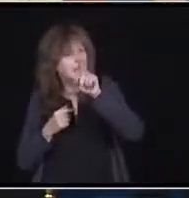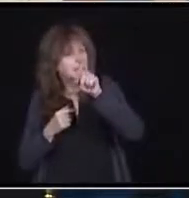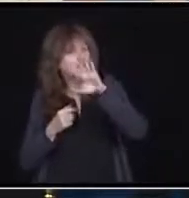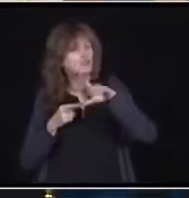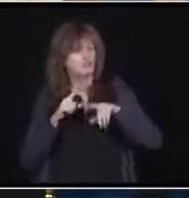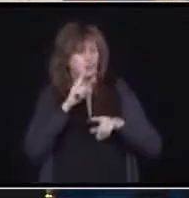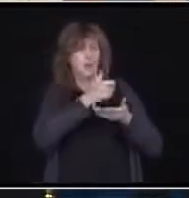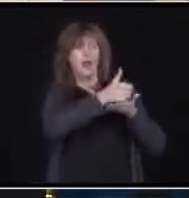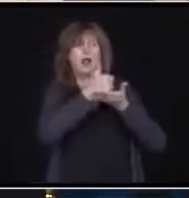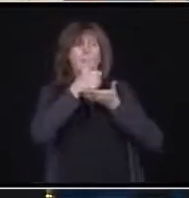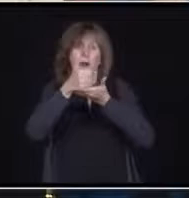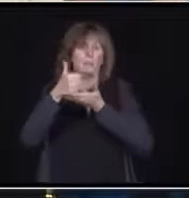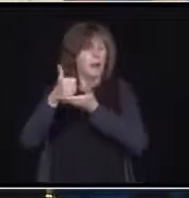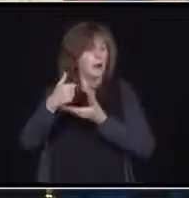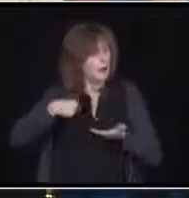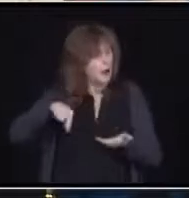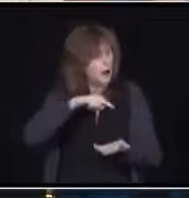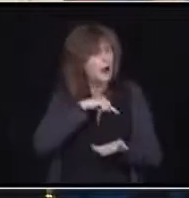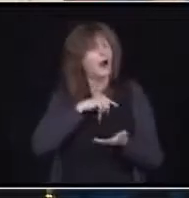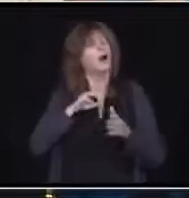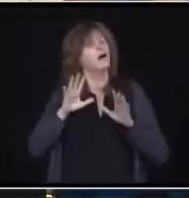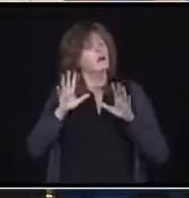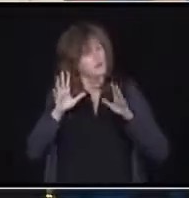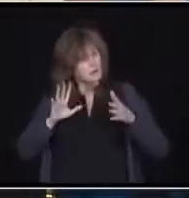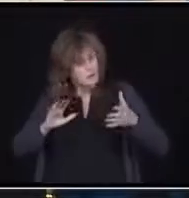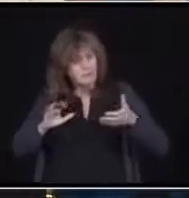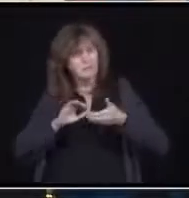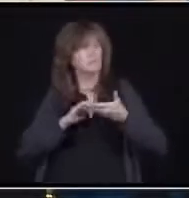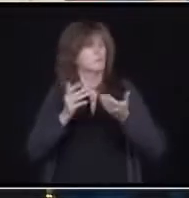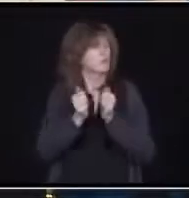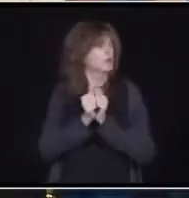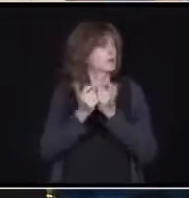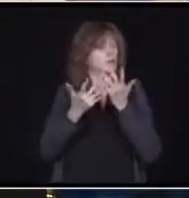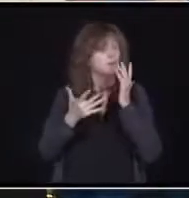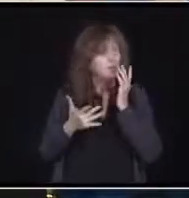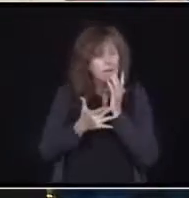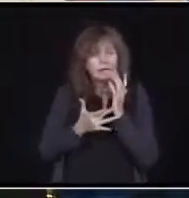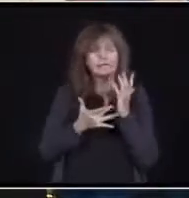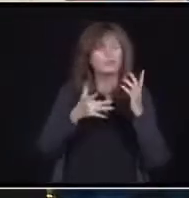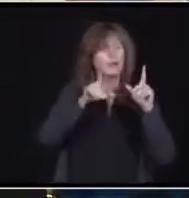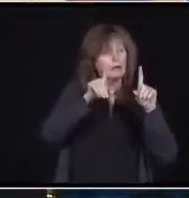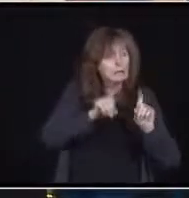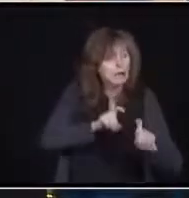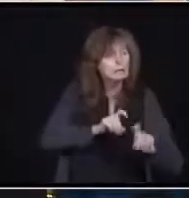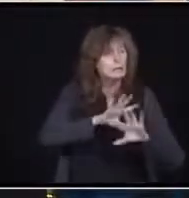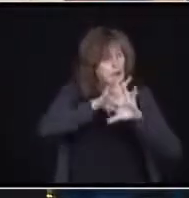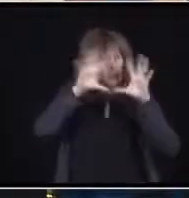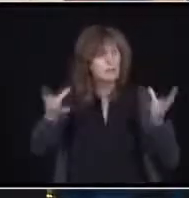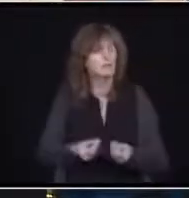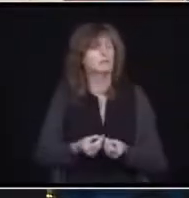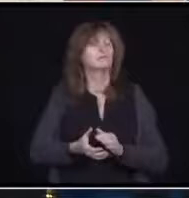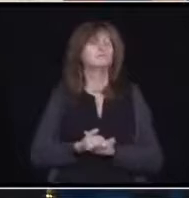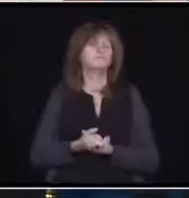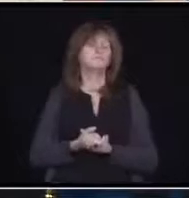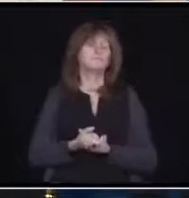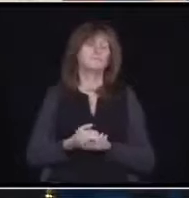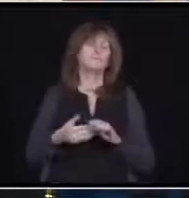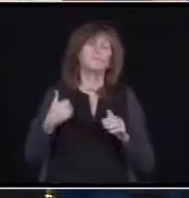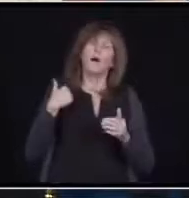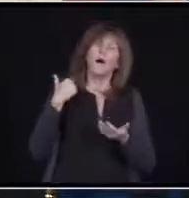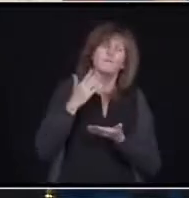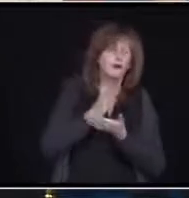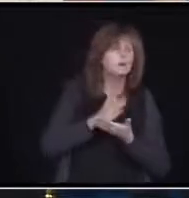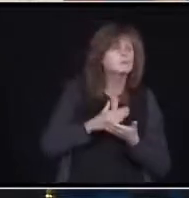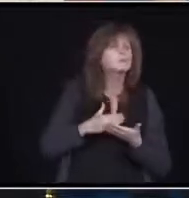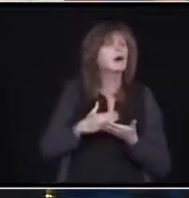So they're going to be coming on board. We just have a few things that we have to look at the regulations. And I just got to thank them. This